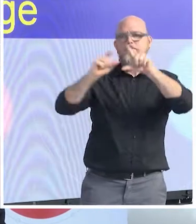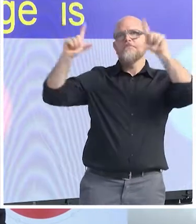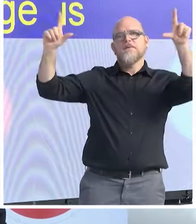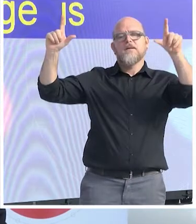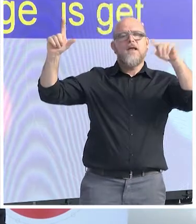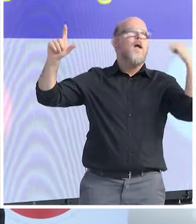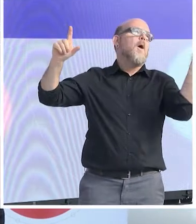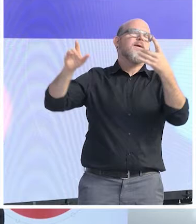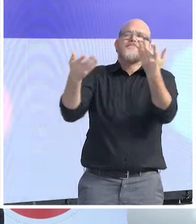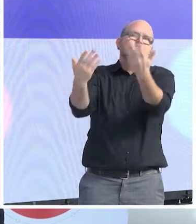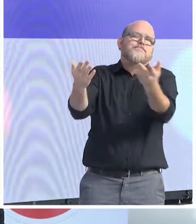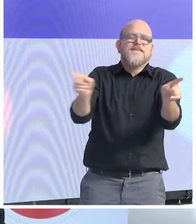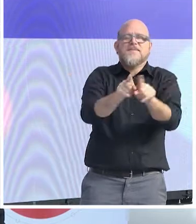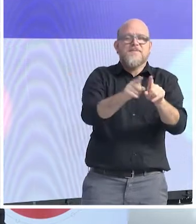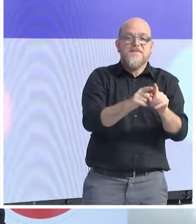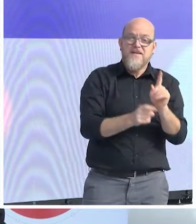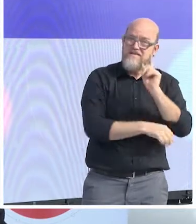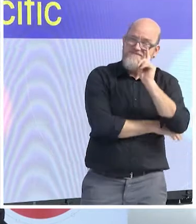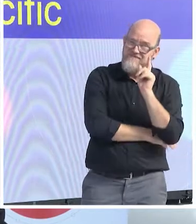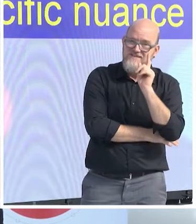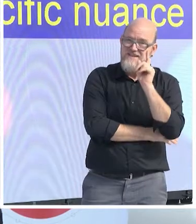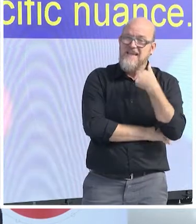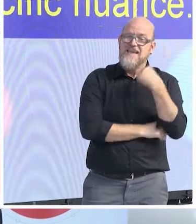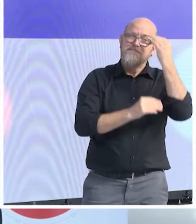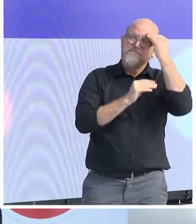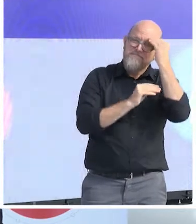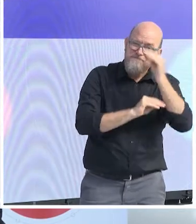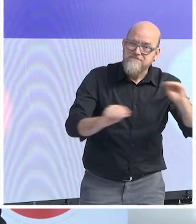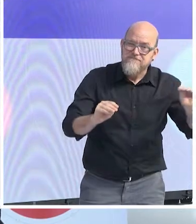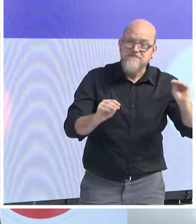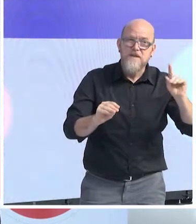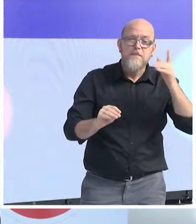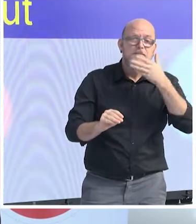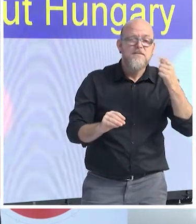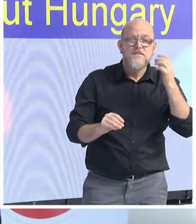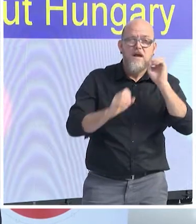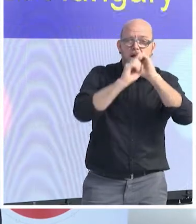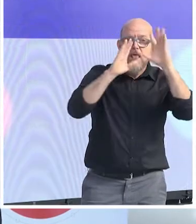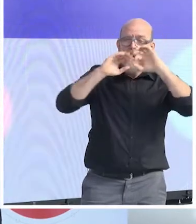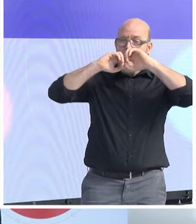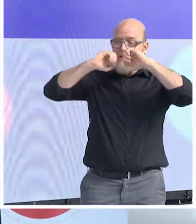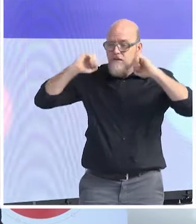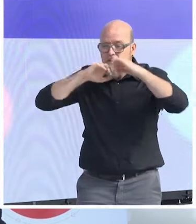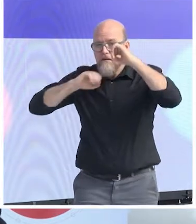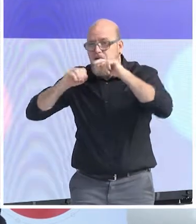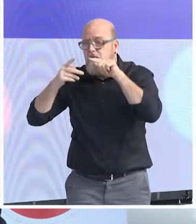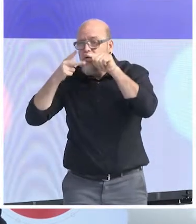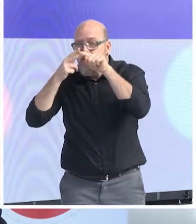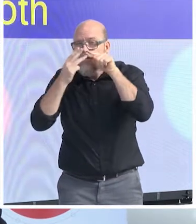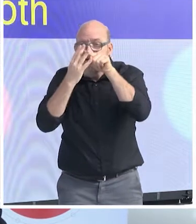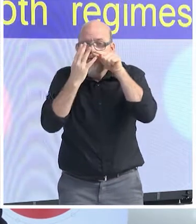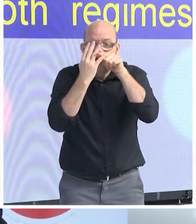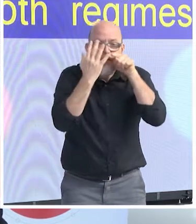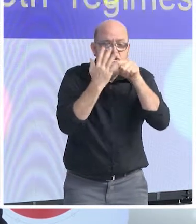the specific and nuance. People like to talk about Hungary and Poland. Listen, both regimes have very